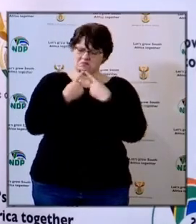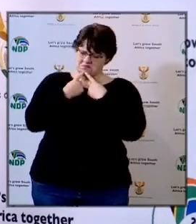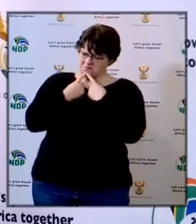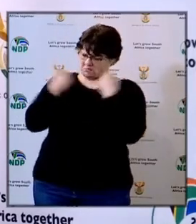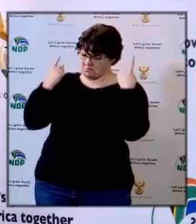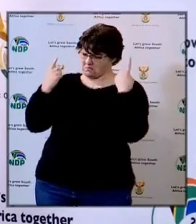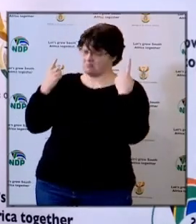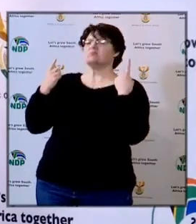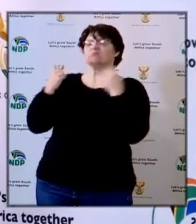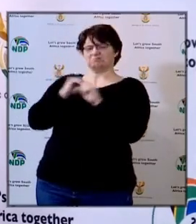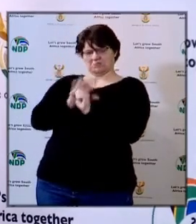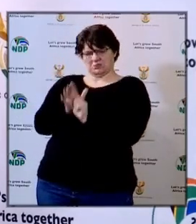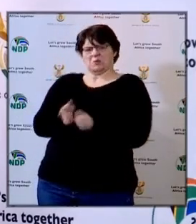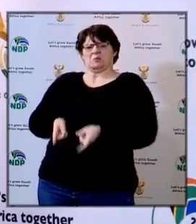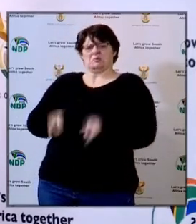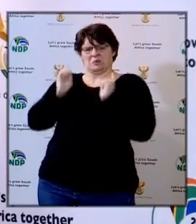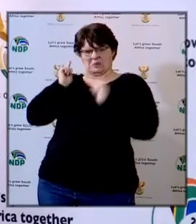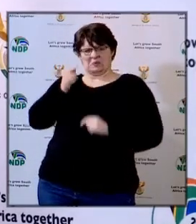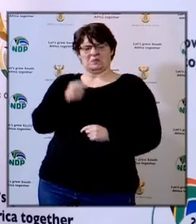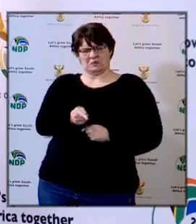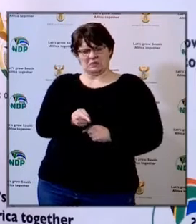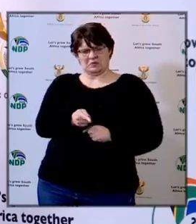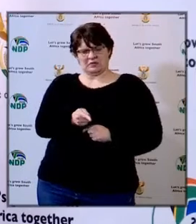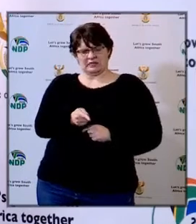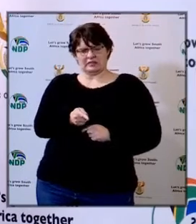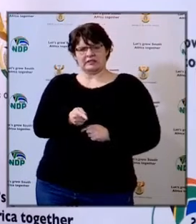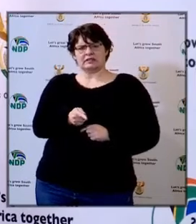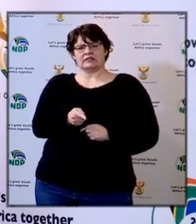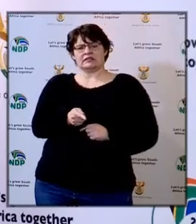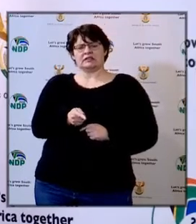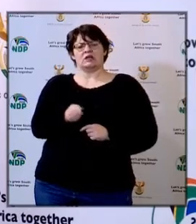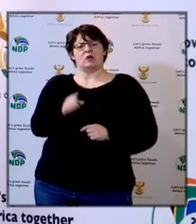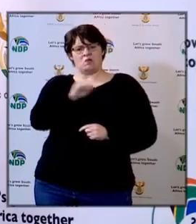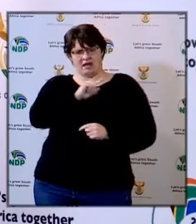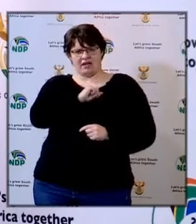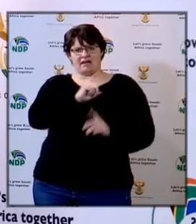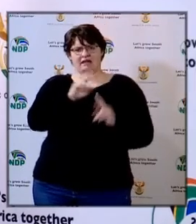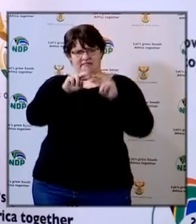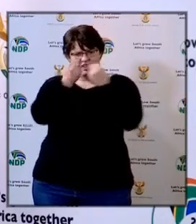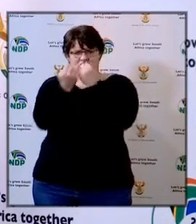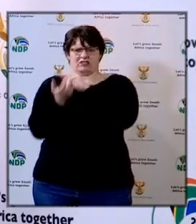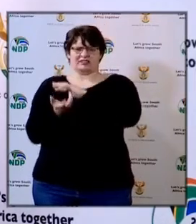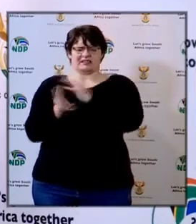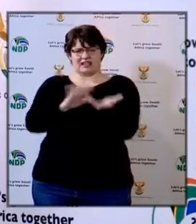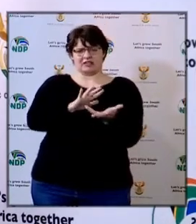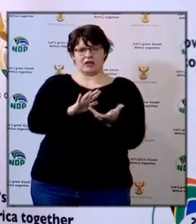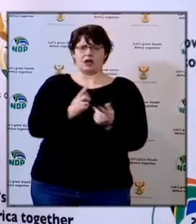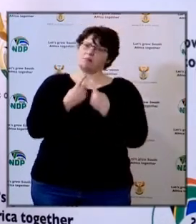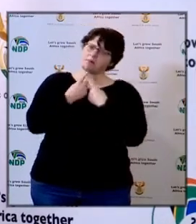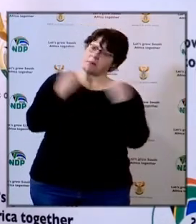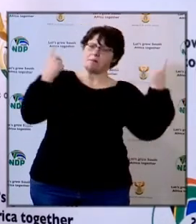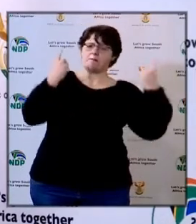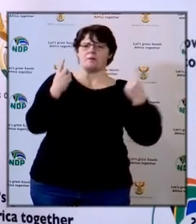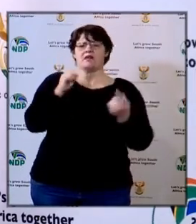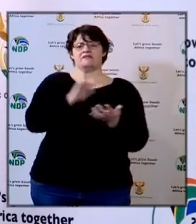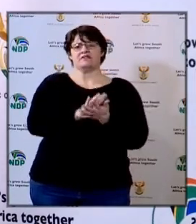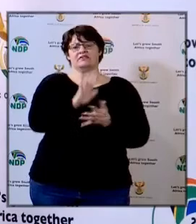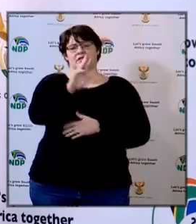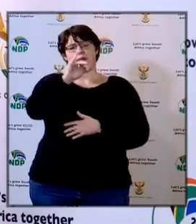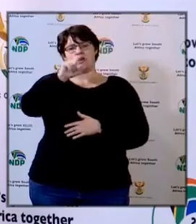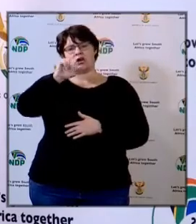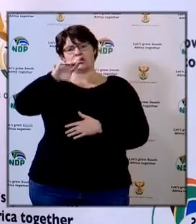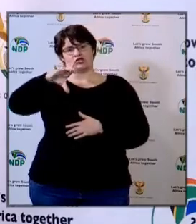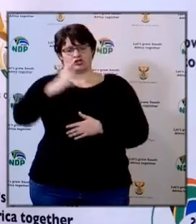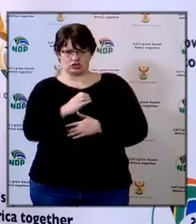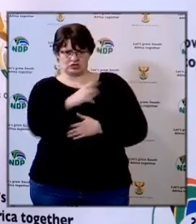of coronavirus pandemic as a national disaster on the 15th of March by